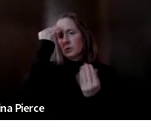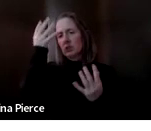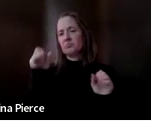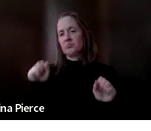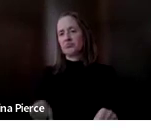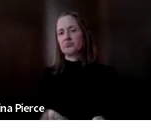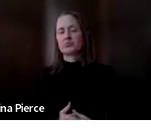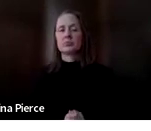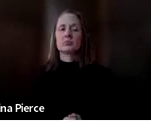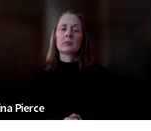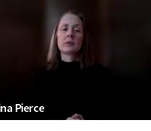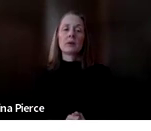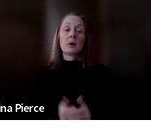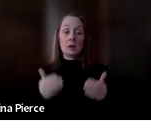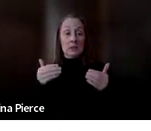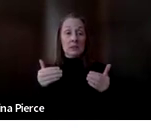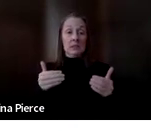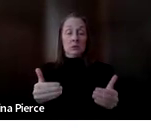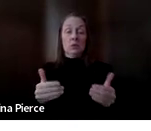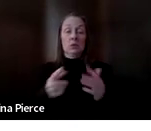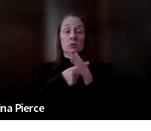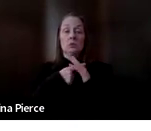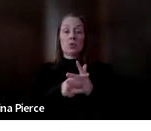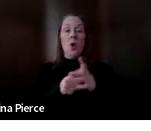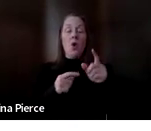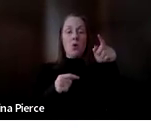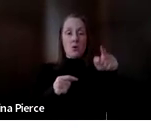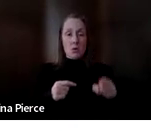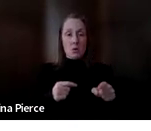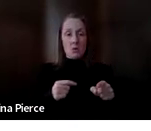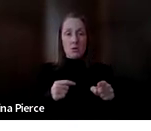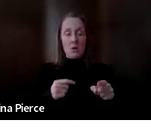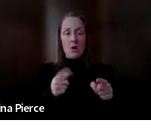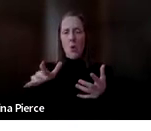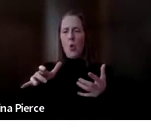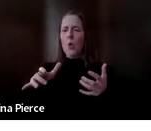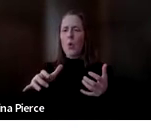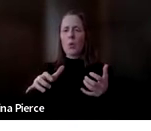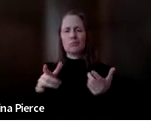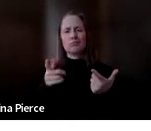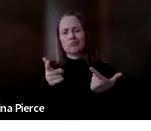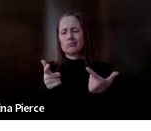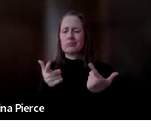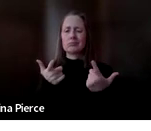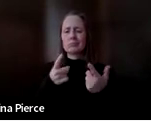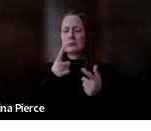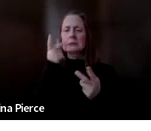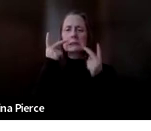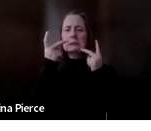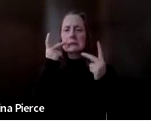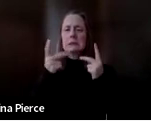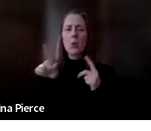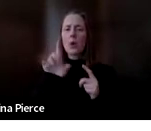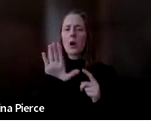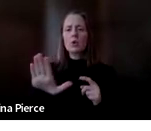Okay, so getting started here. I just want to take a quick minute to check in to see where you're